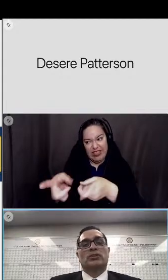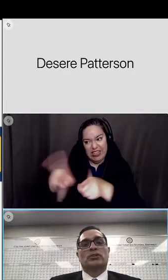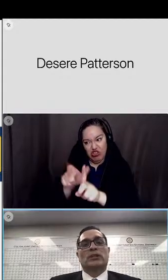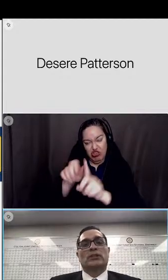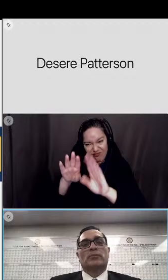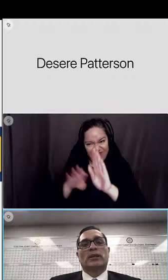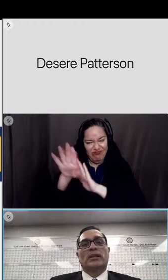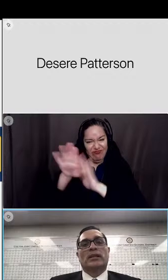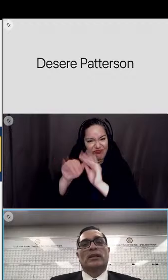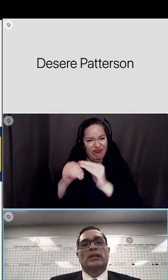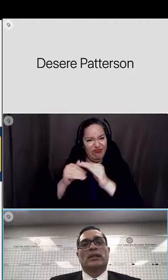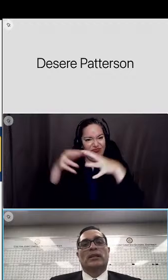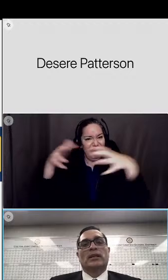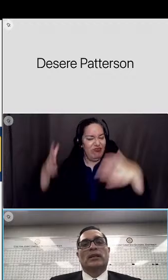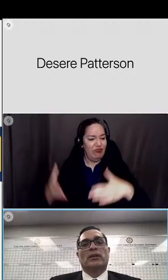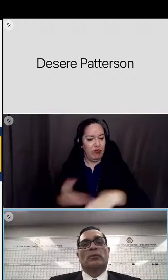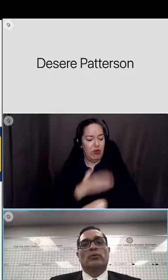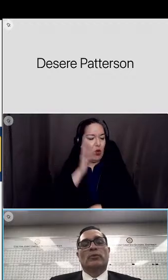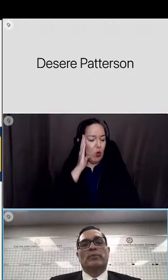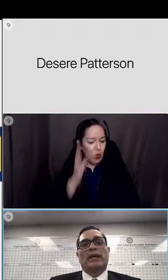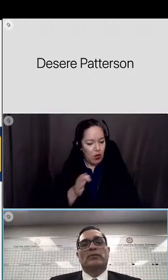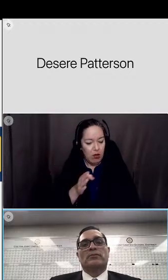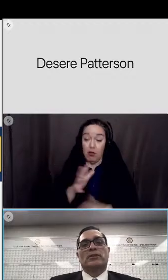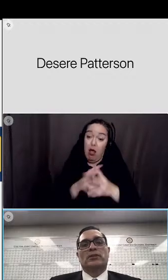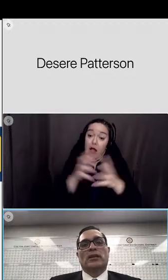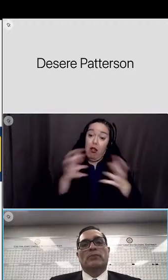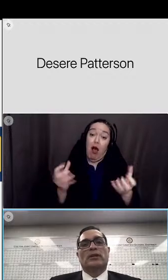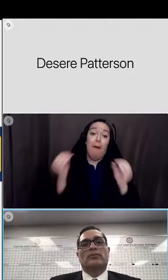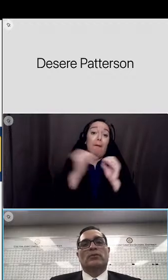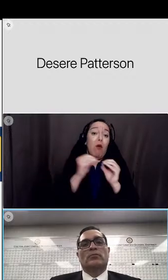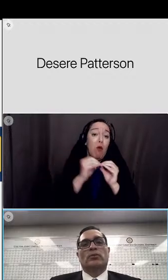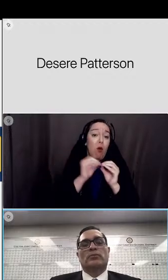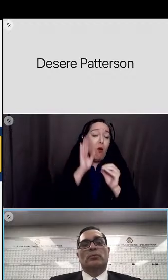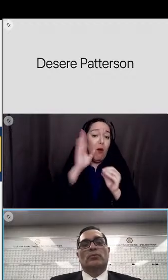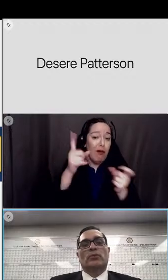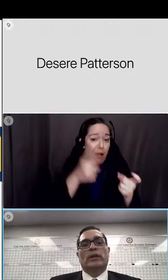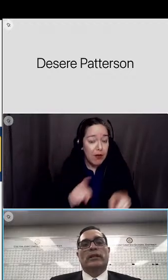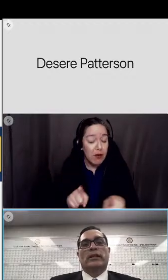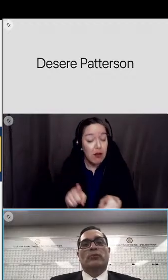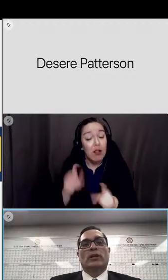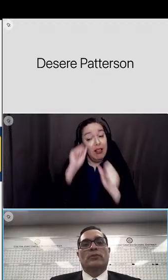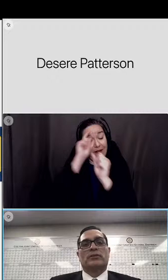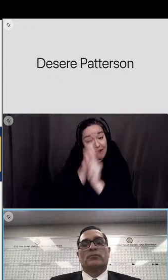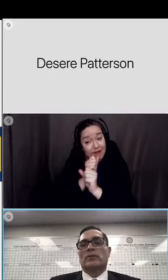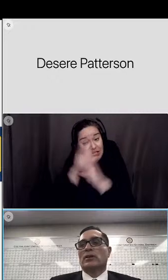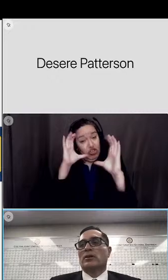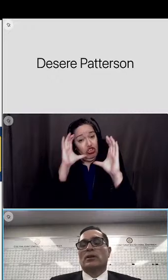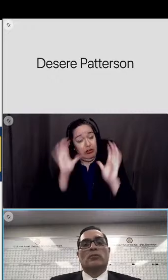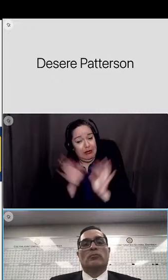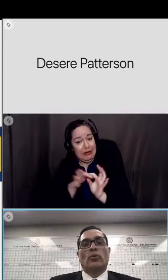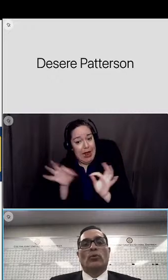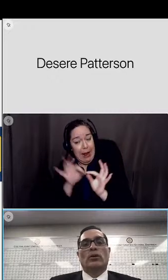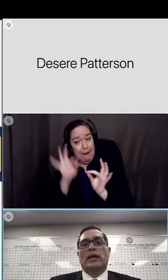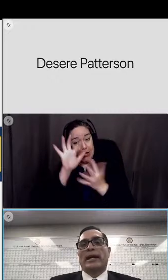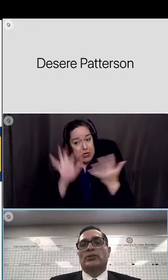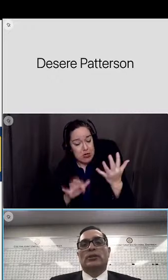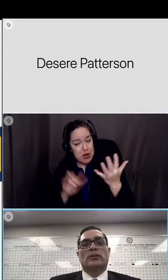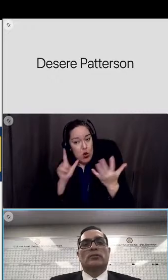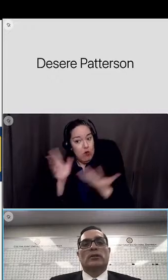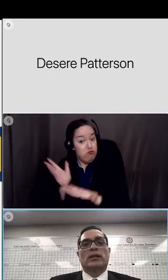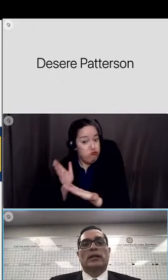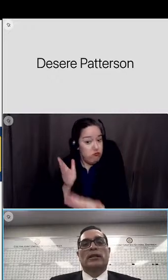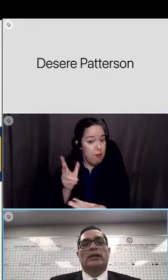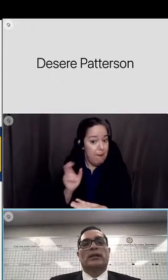come this is just the beginning uh we will bring back the vision statement for the board's approval and then we have some more